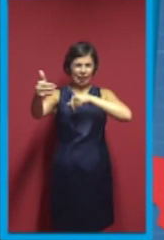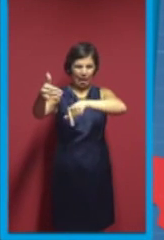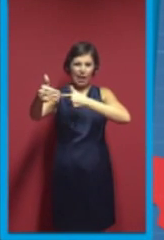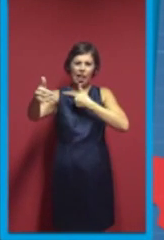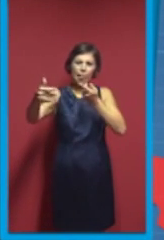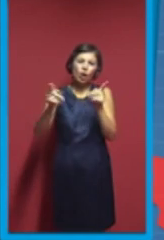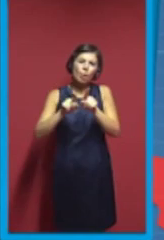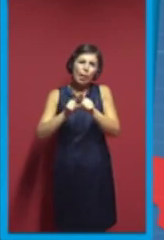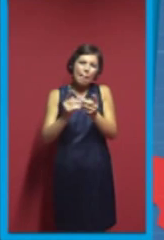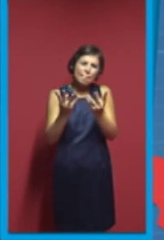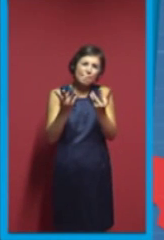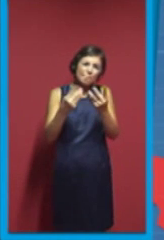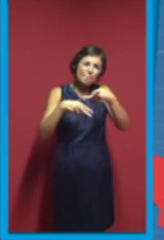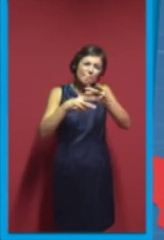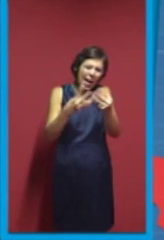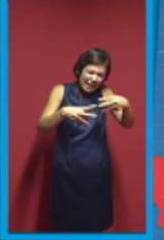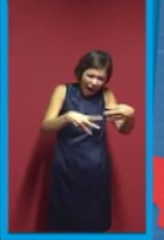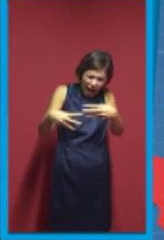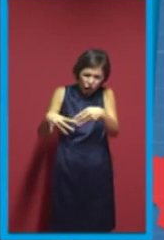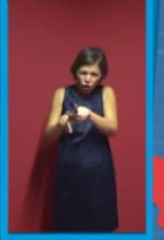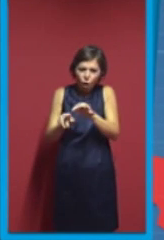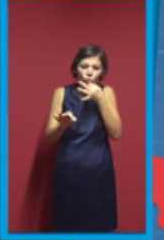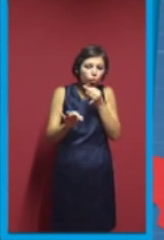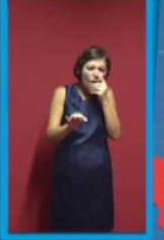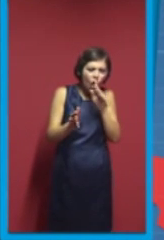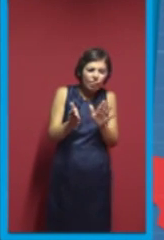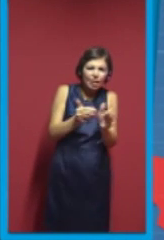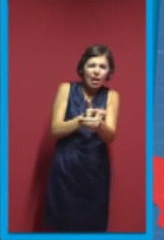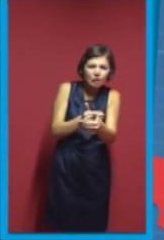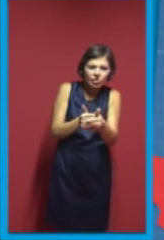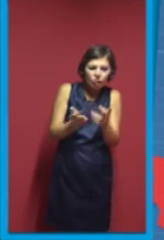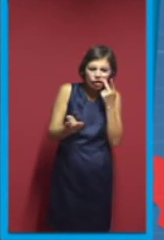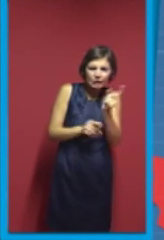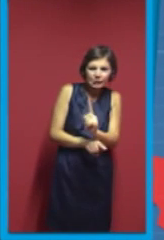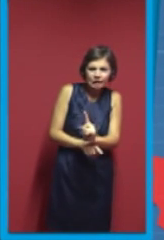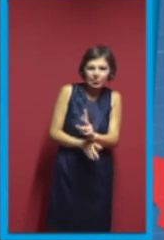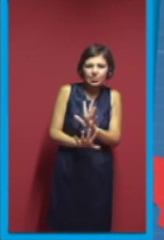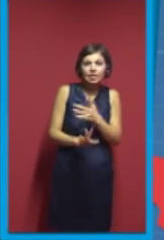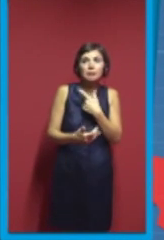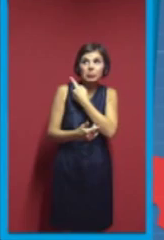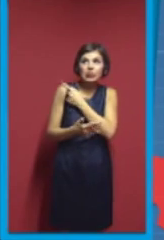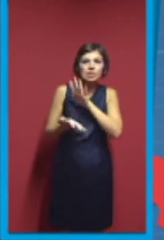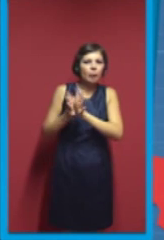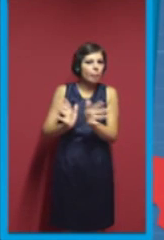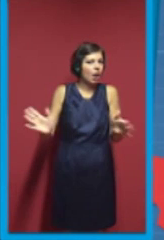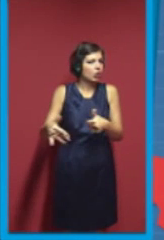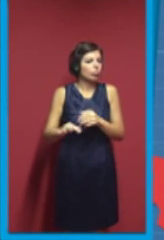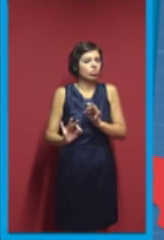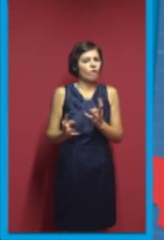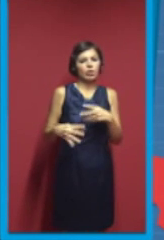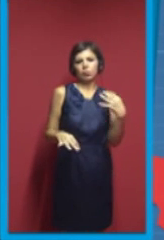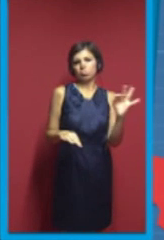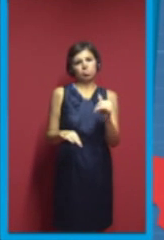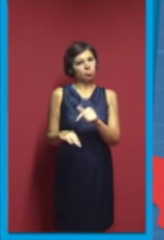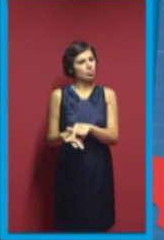it will be a really wonderful food-safe printer, so you can print safe toys and stuff like that. Another one is reprep Simpson,